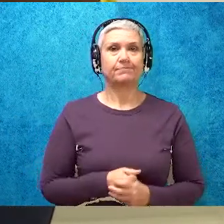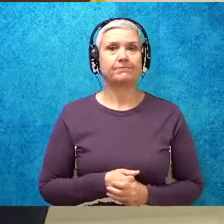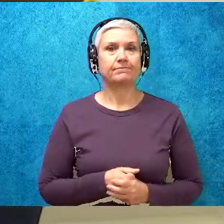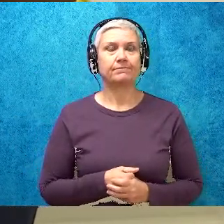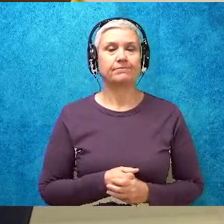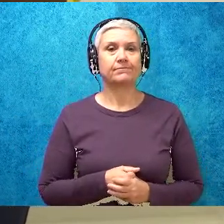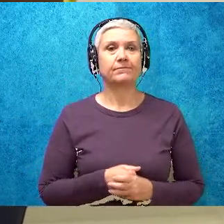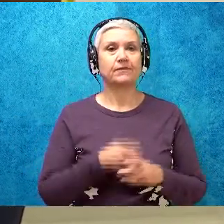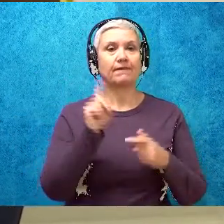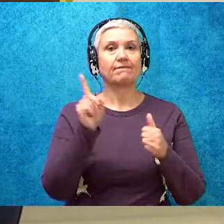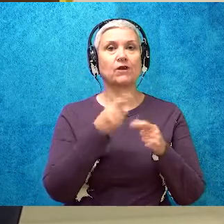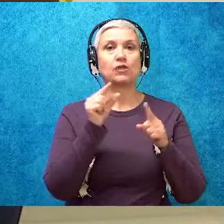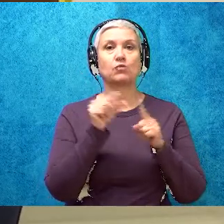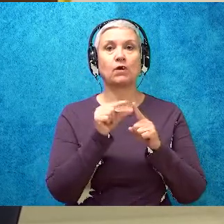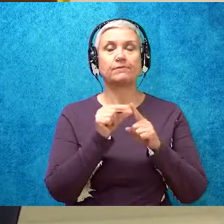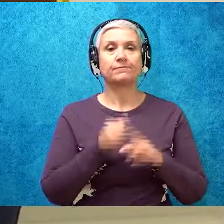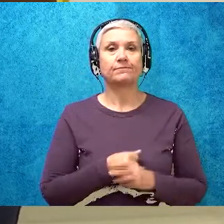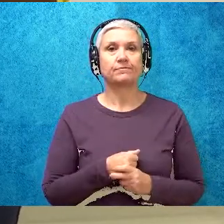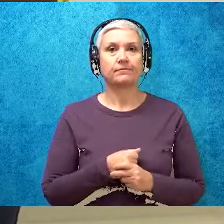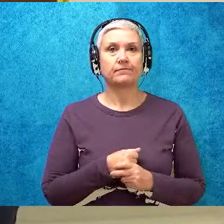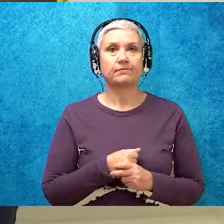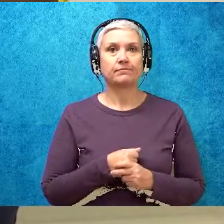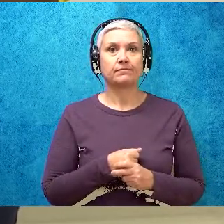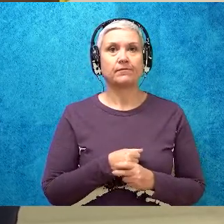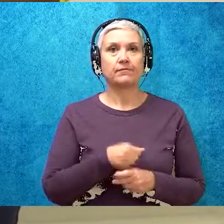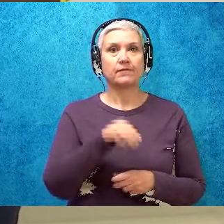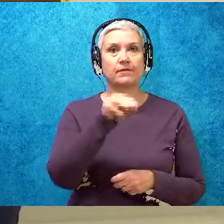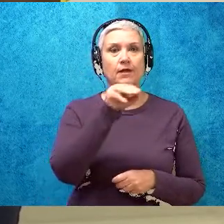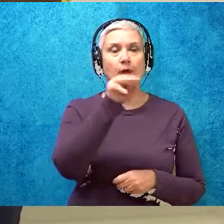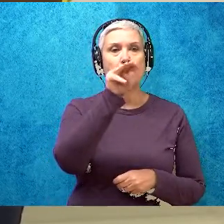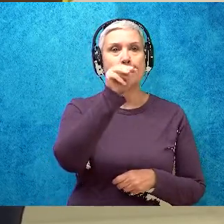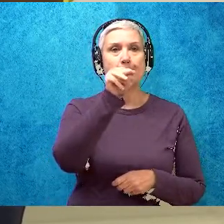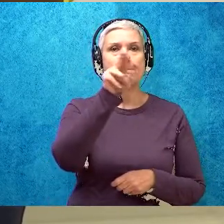The first word is muse.